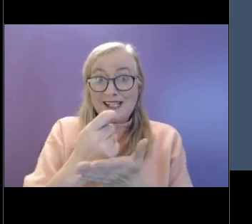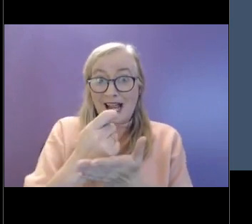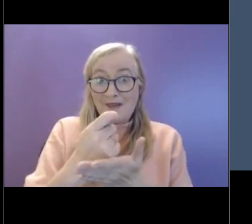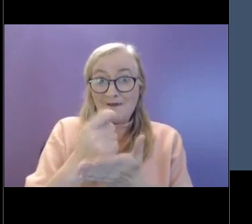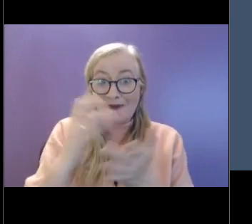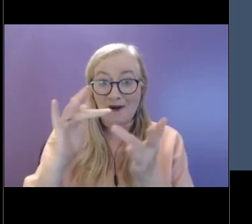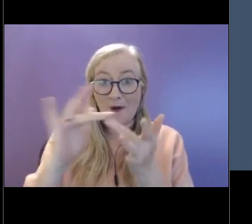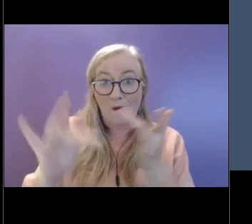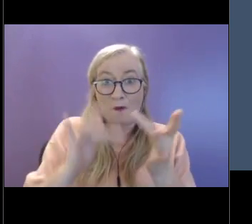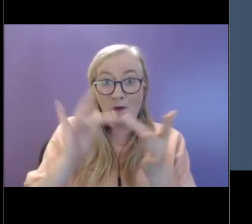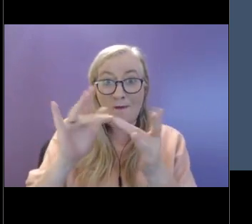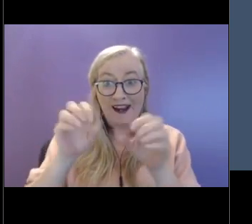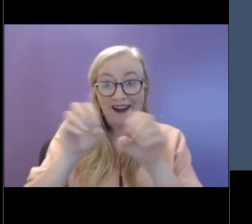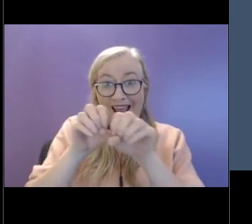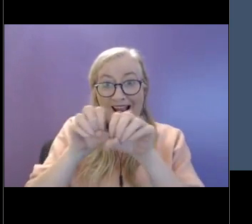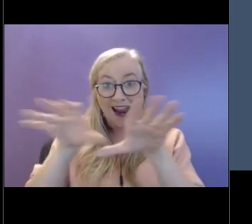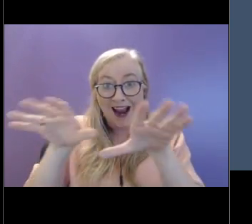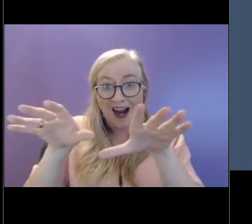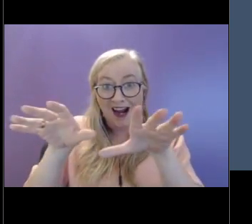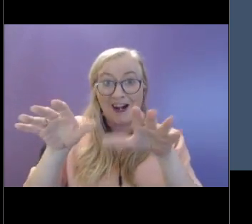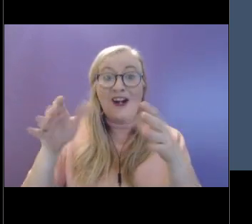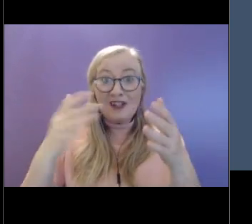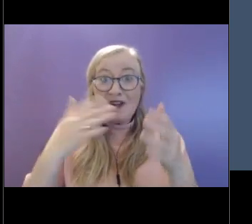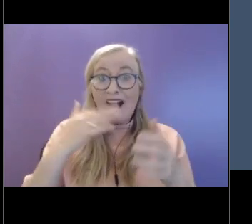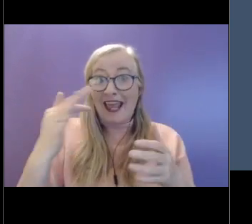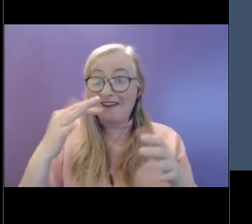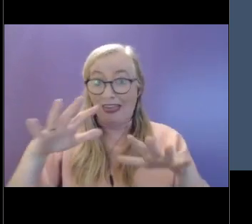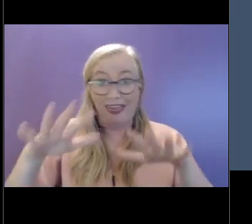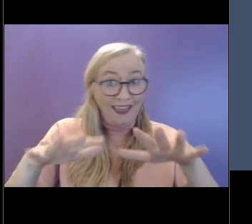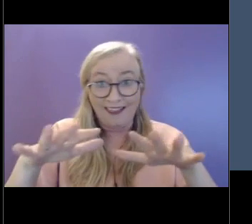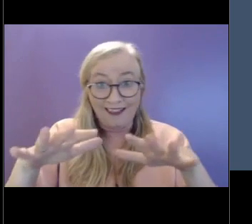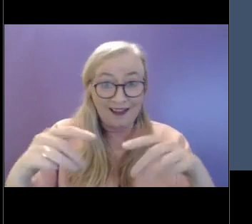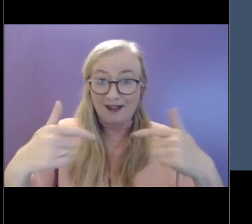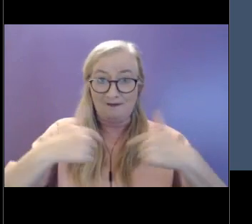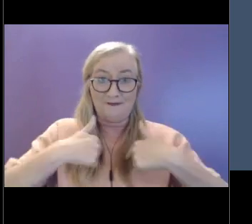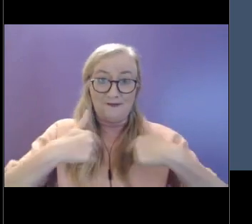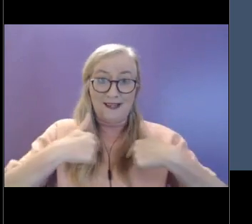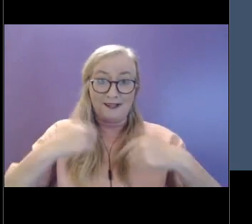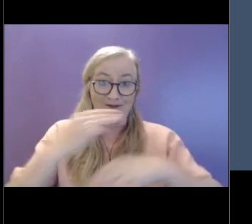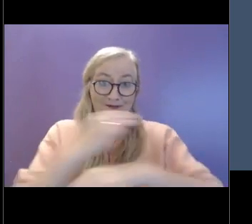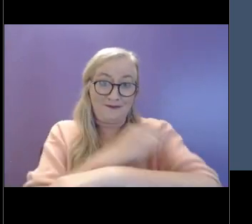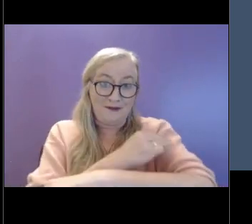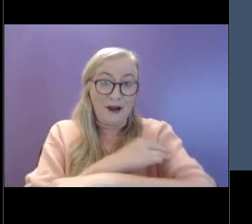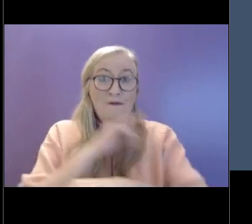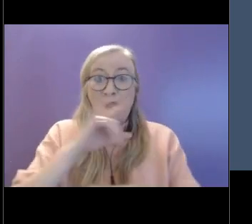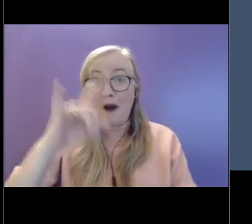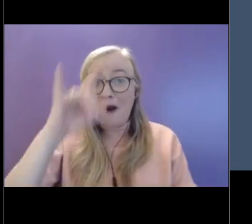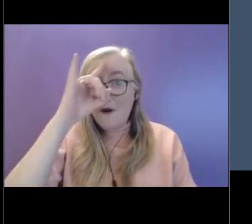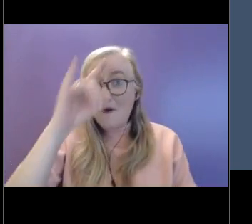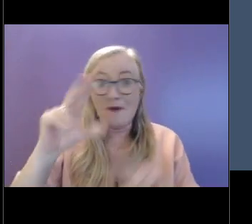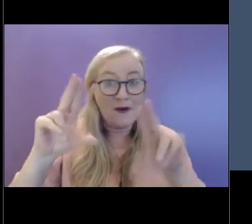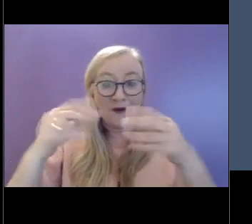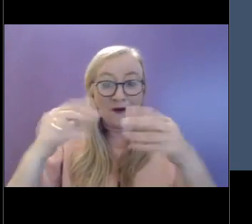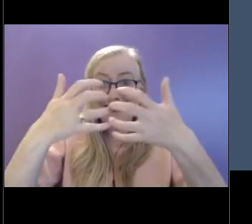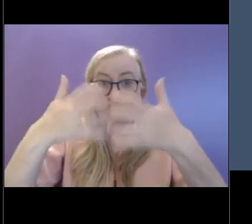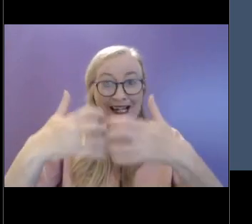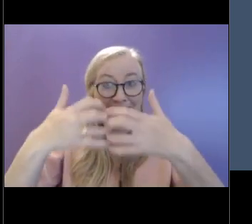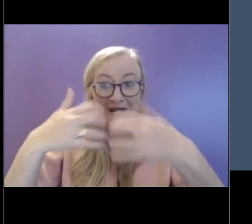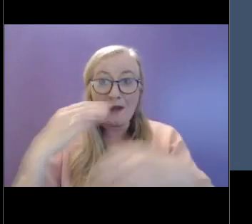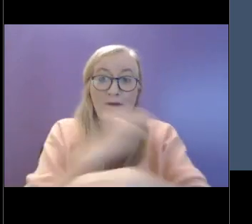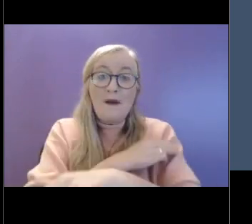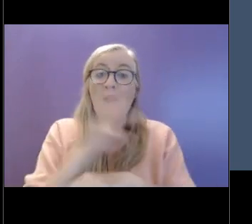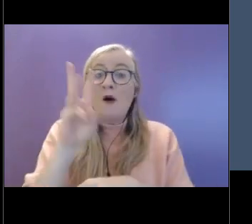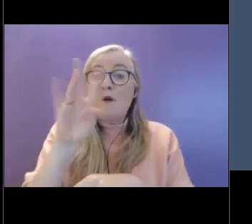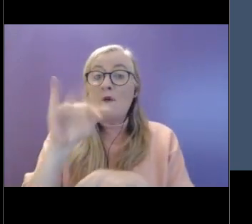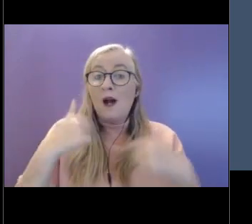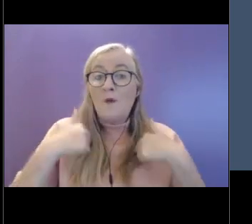glitches happen, it's probably on me, but hopefully not. So we're here this evening because we believe